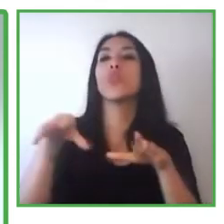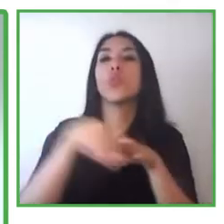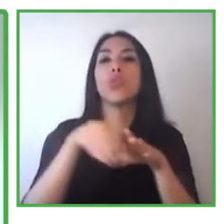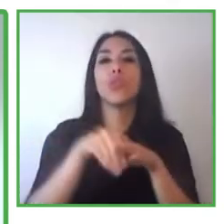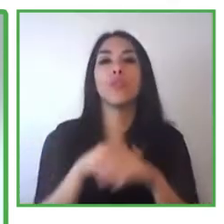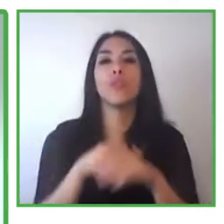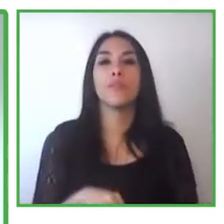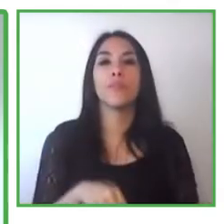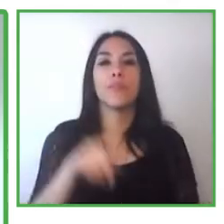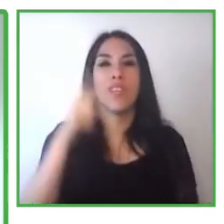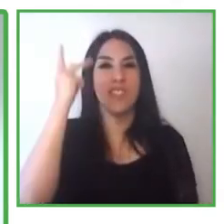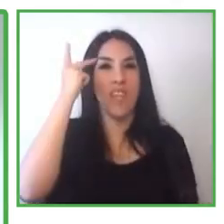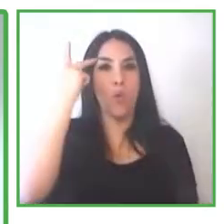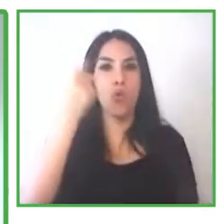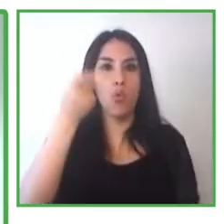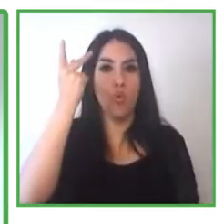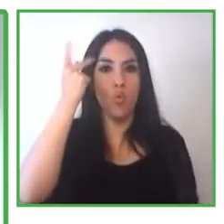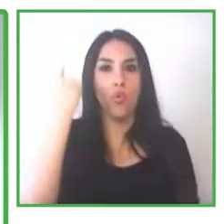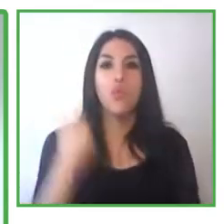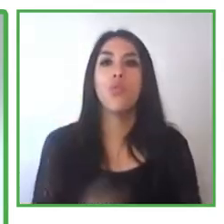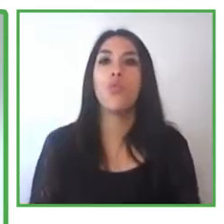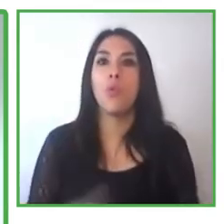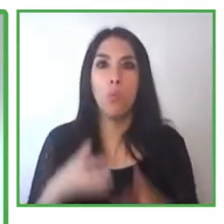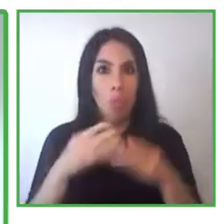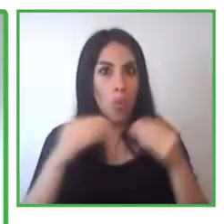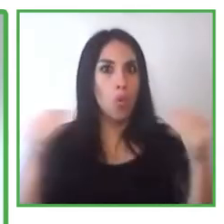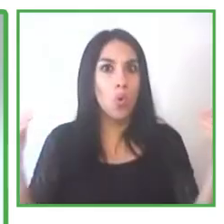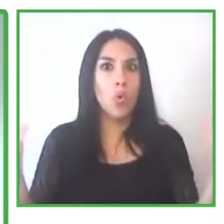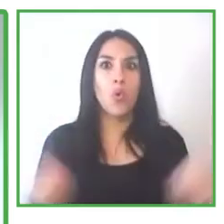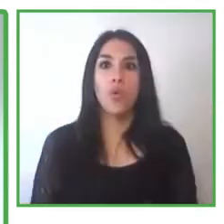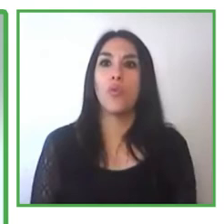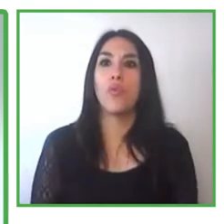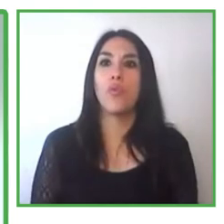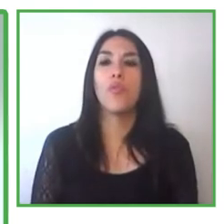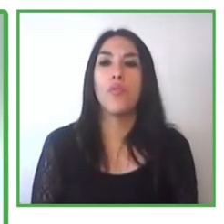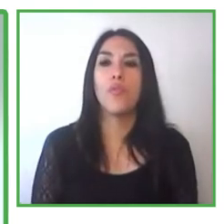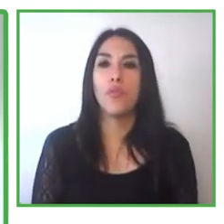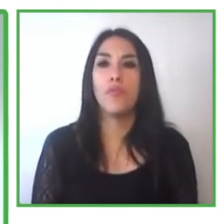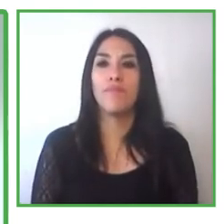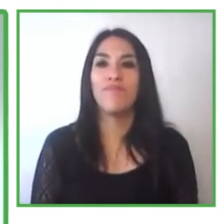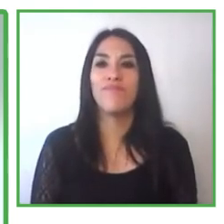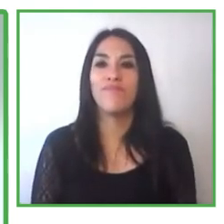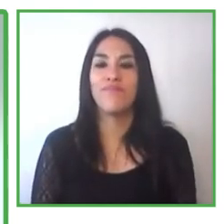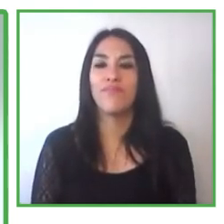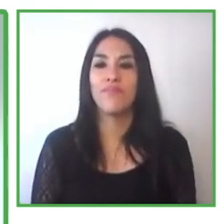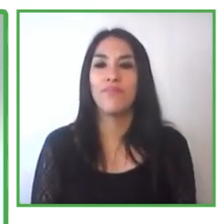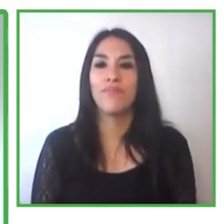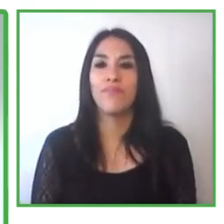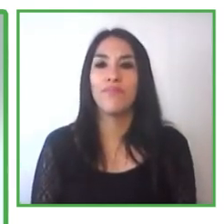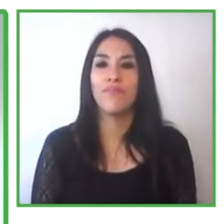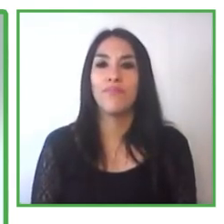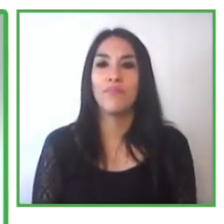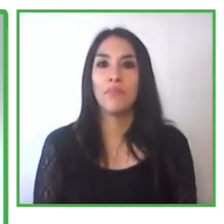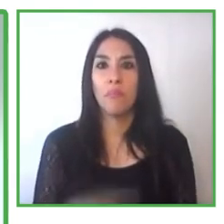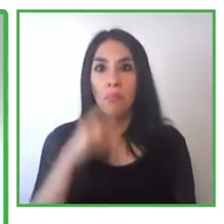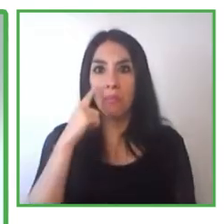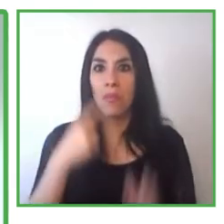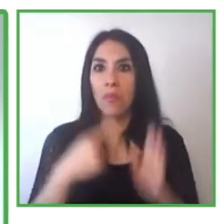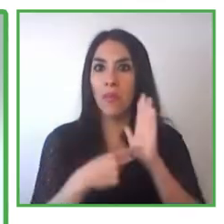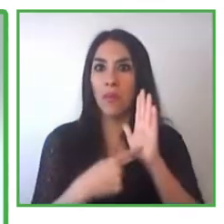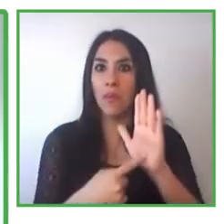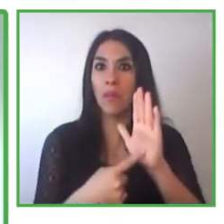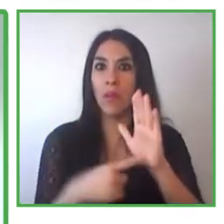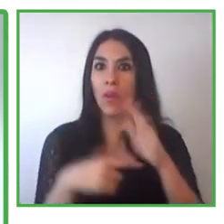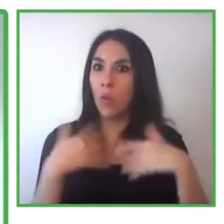show us the very important, is the CODDR law, and then create a